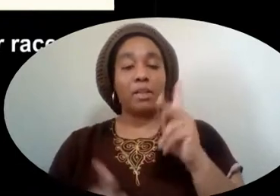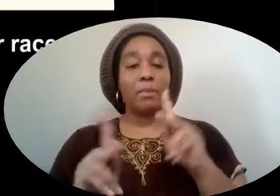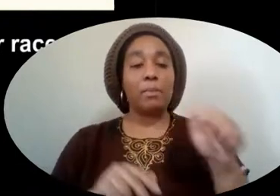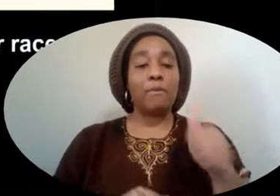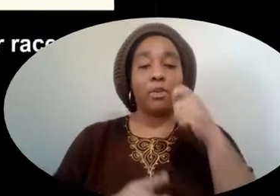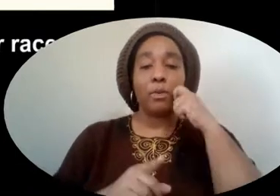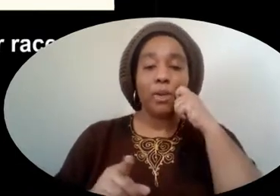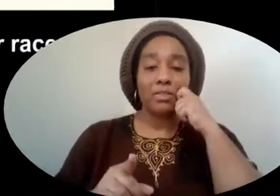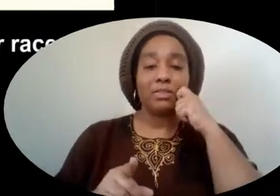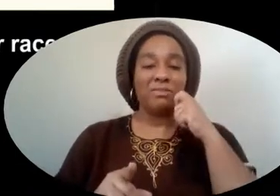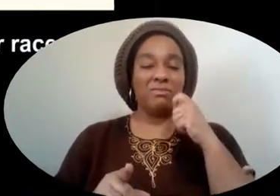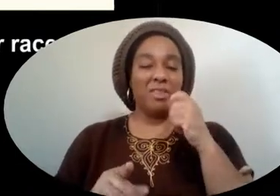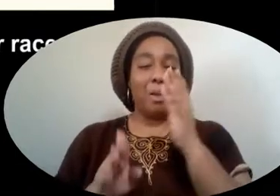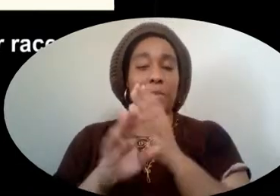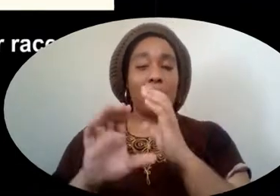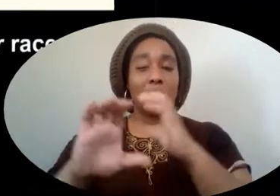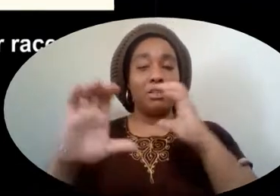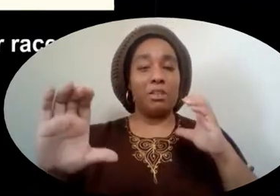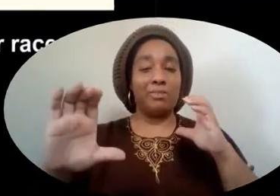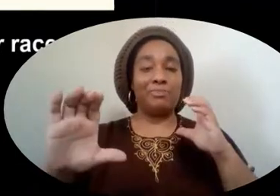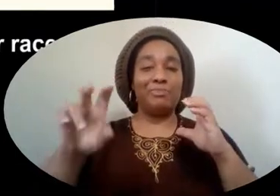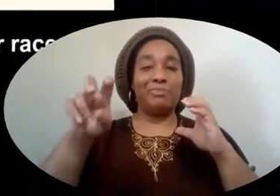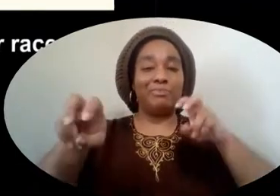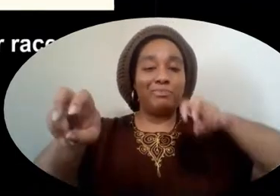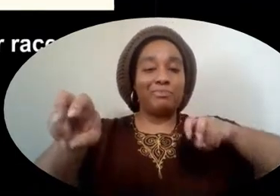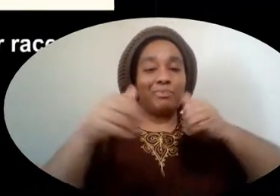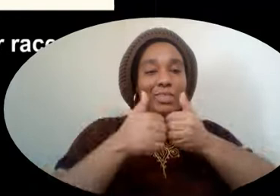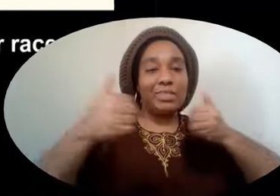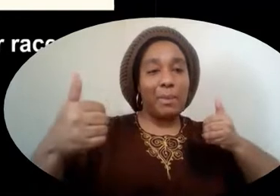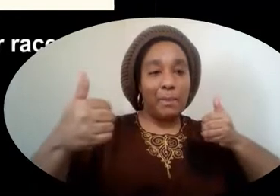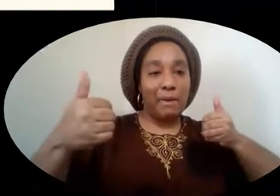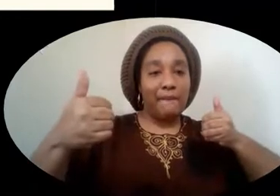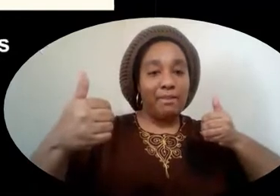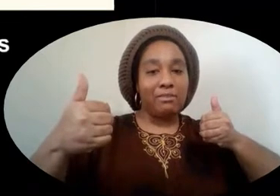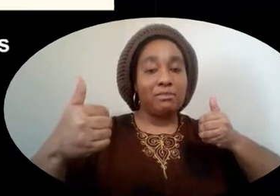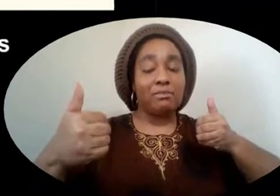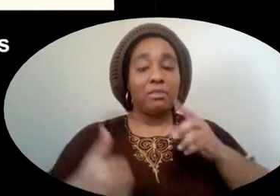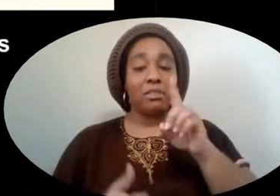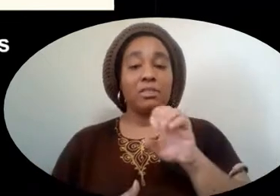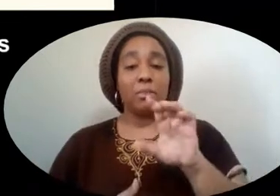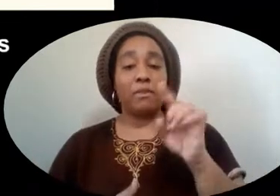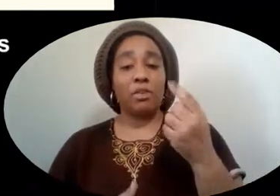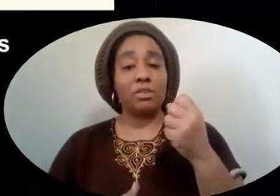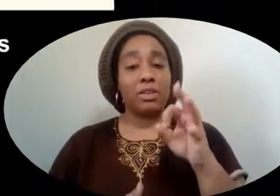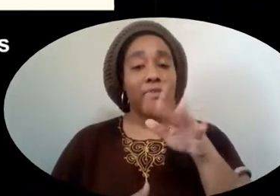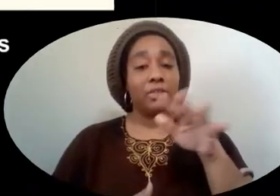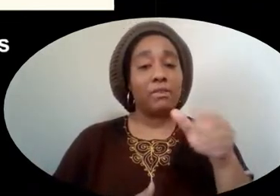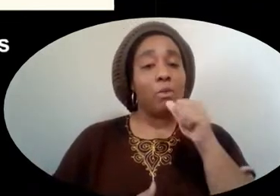and people of other races had to sit on different parts of the bus. On December 1,